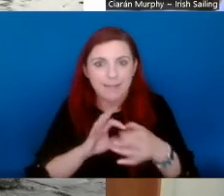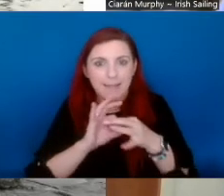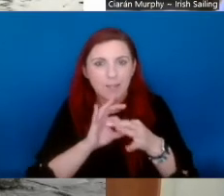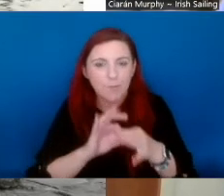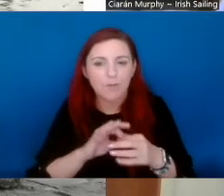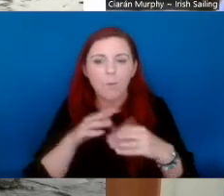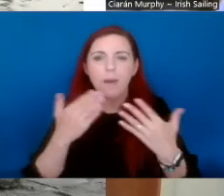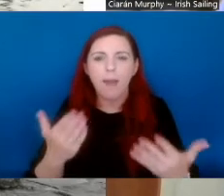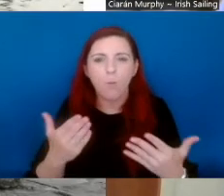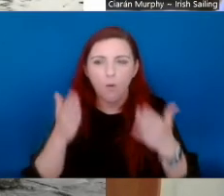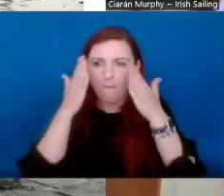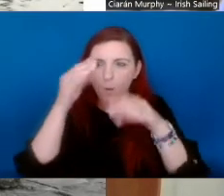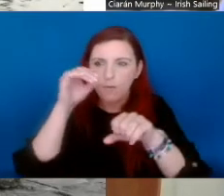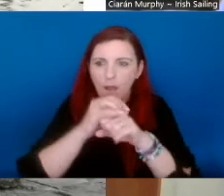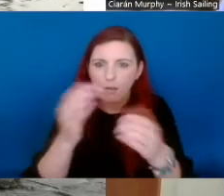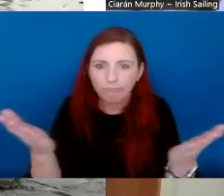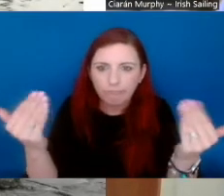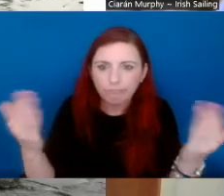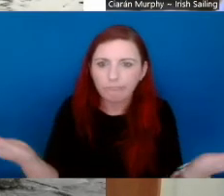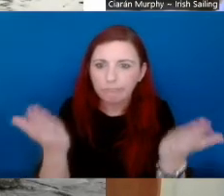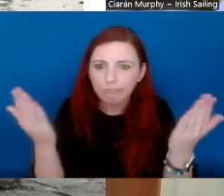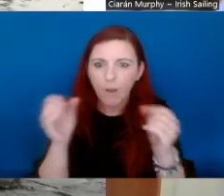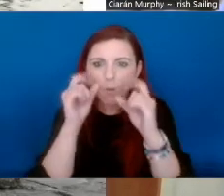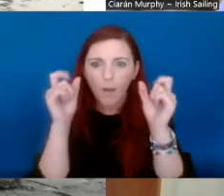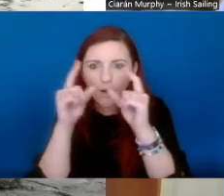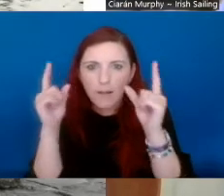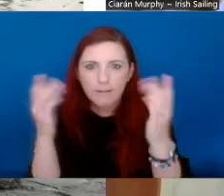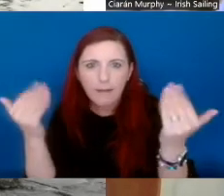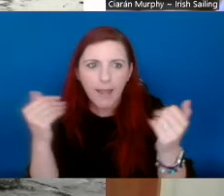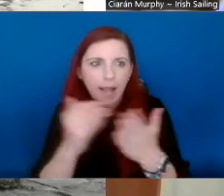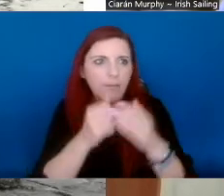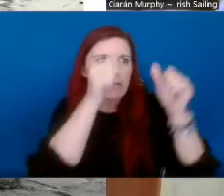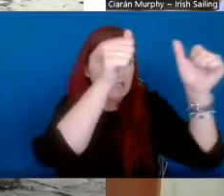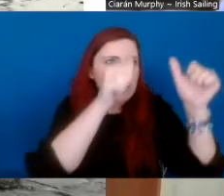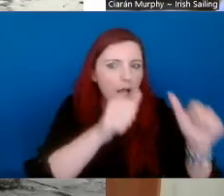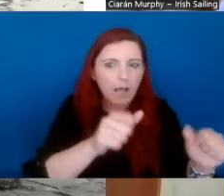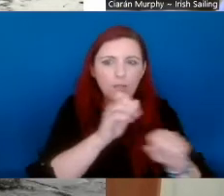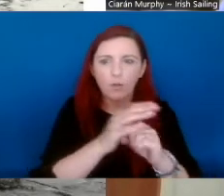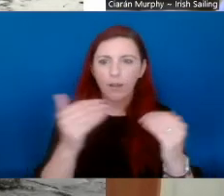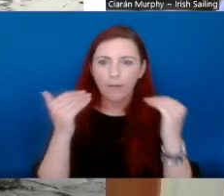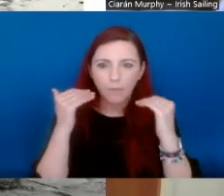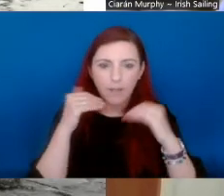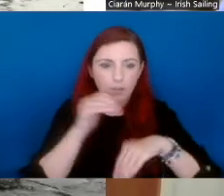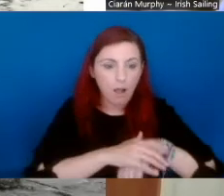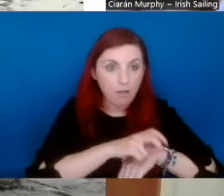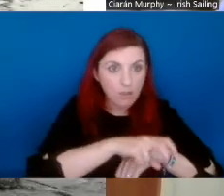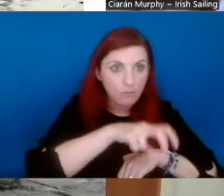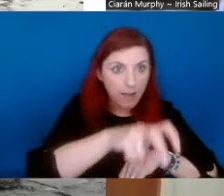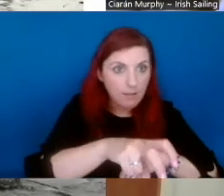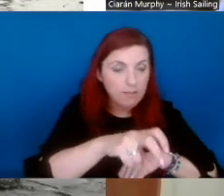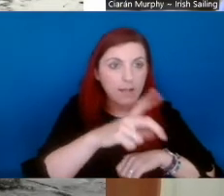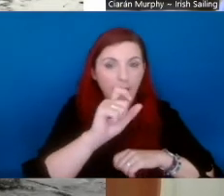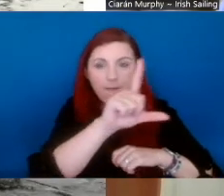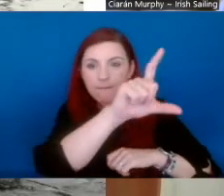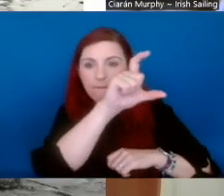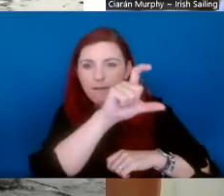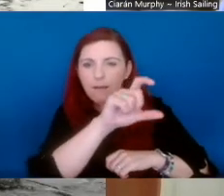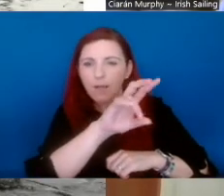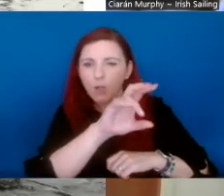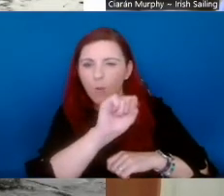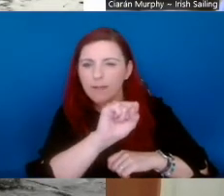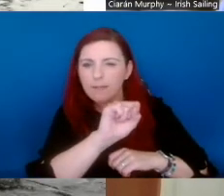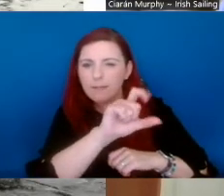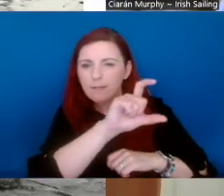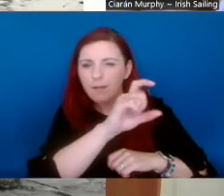have kind of an app that people can use. If you don't have the app on your phone when you're out on the trails, obviously you can't engage. So what we're looking at is, is having